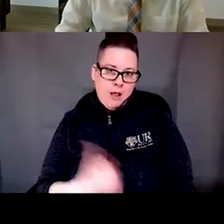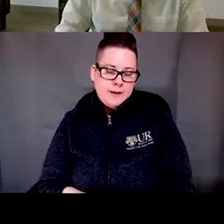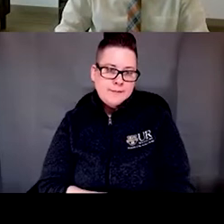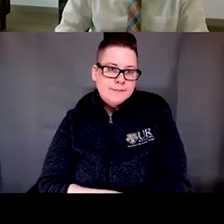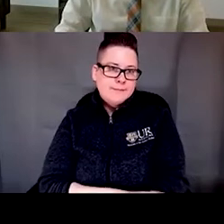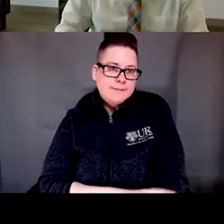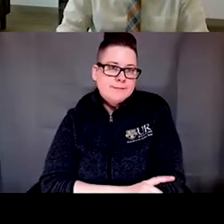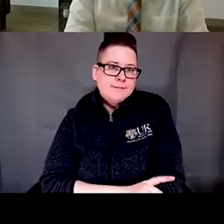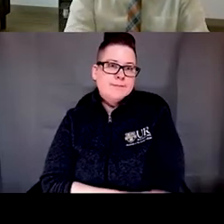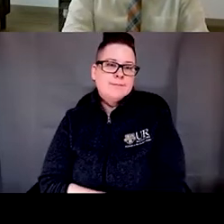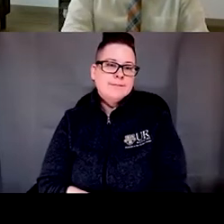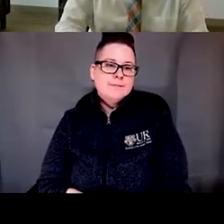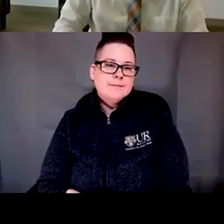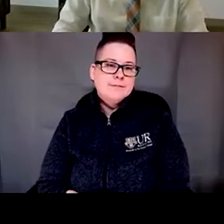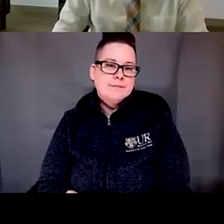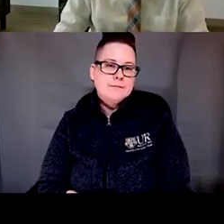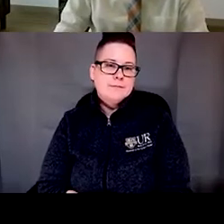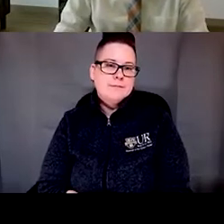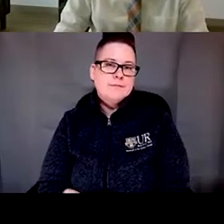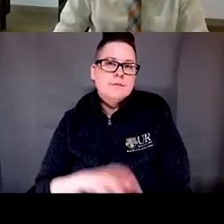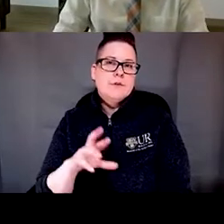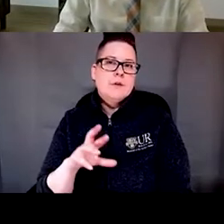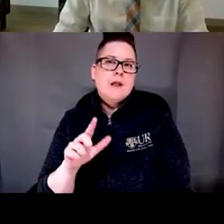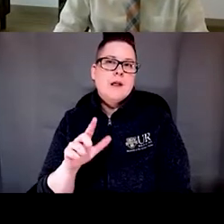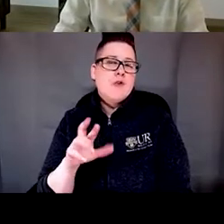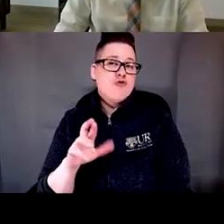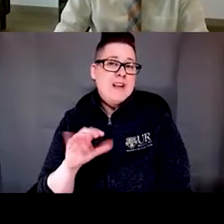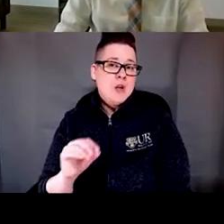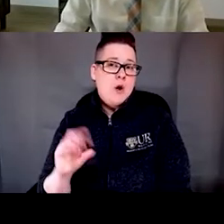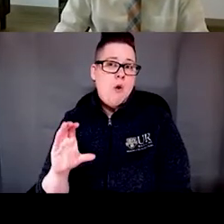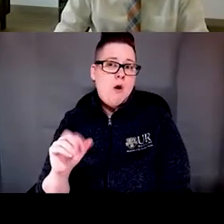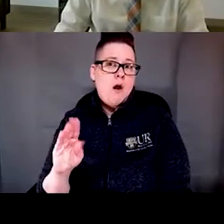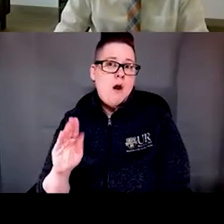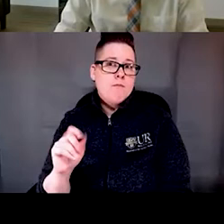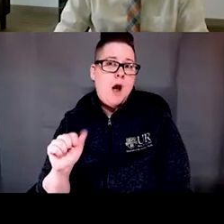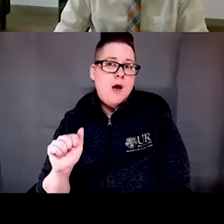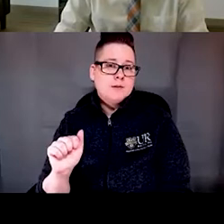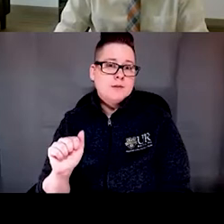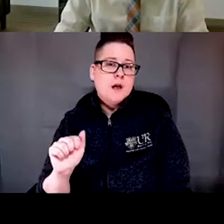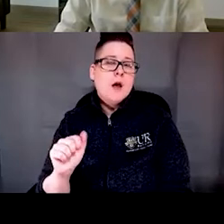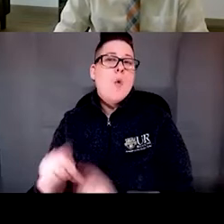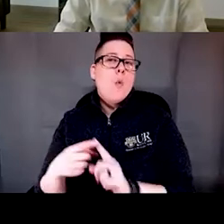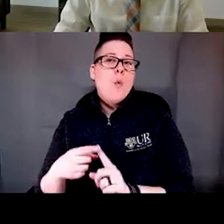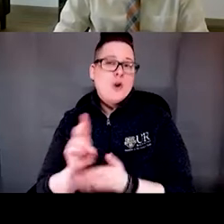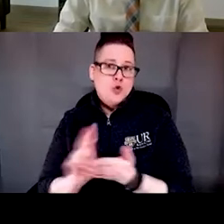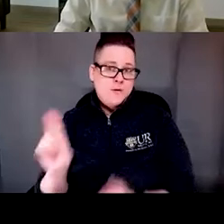was developed by Leo Cabasa when he was at the University of Southern California.